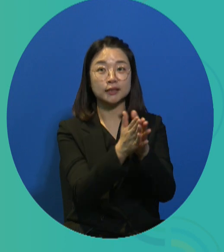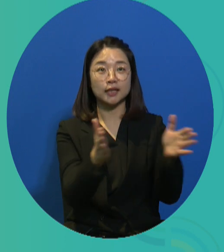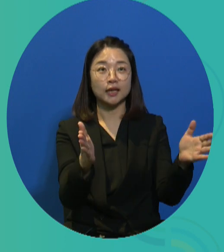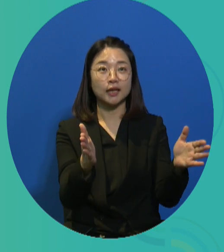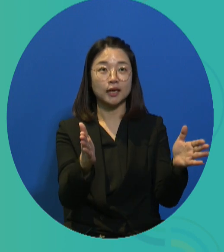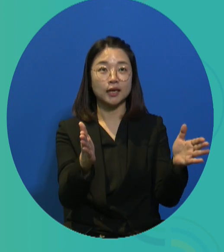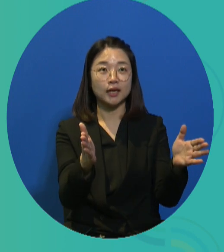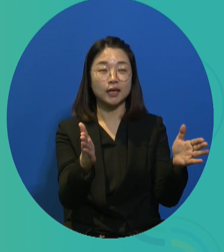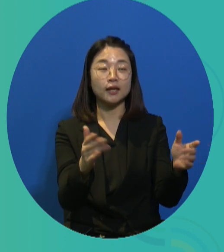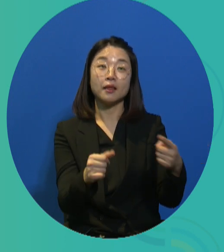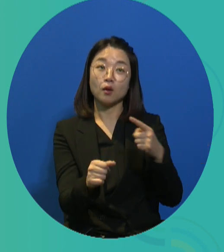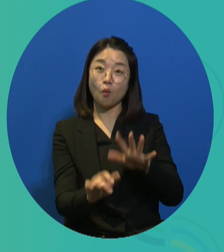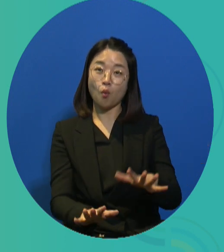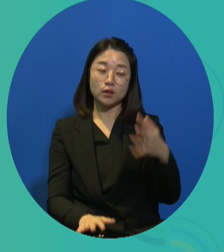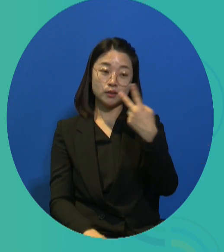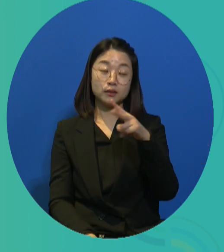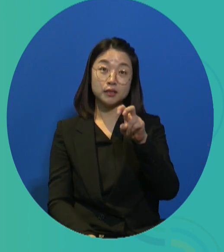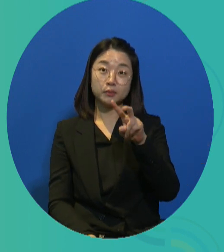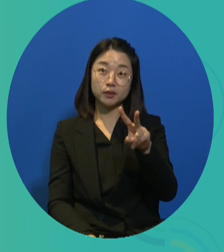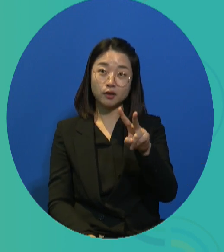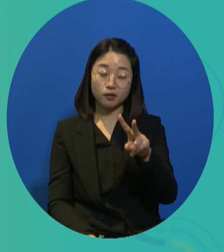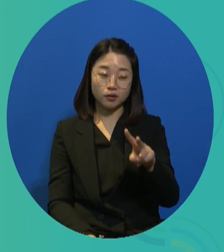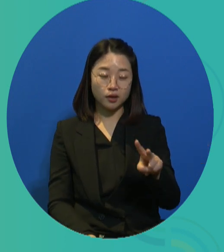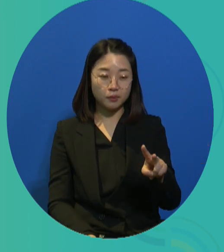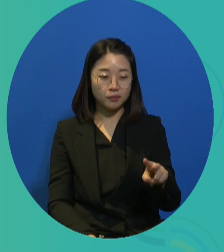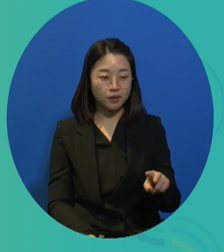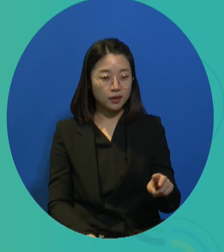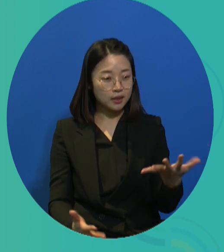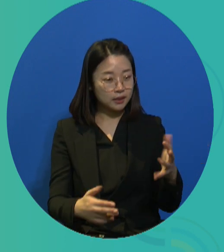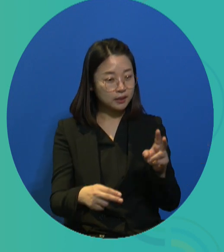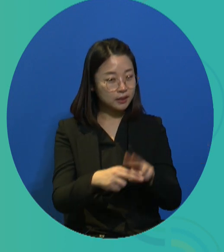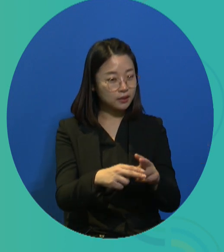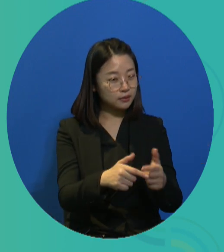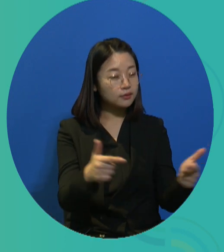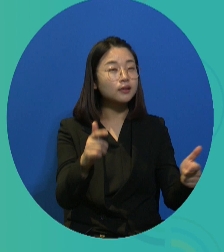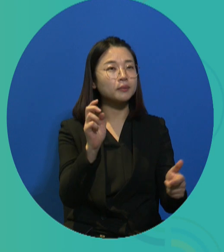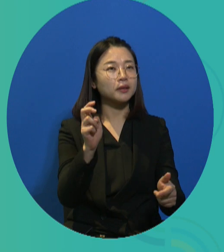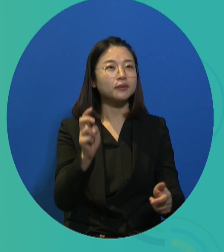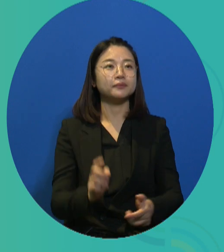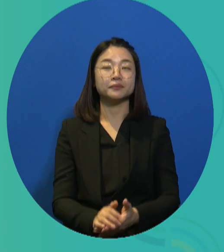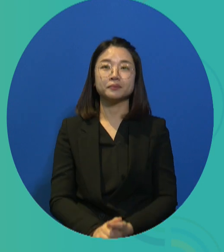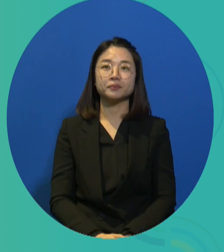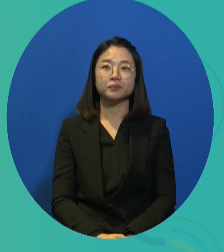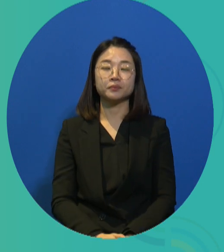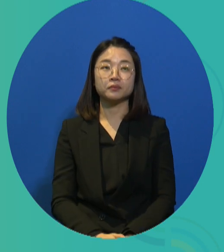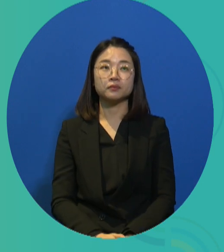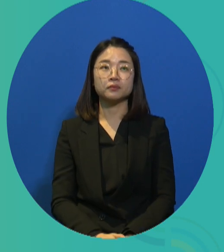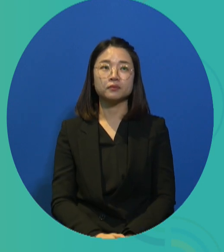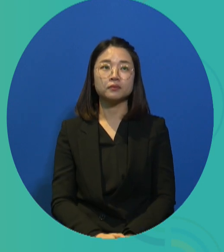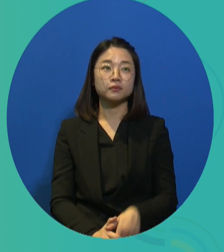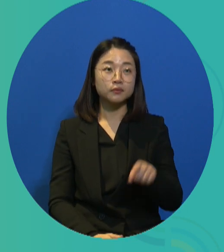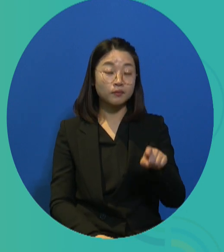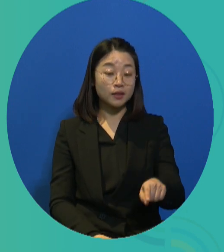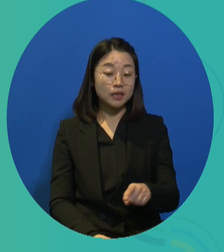2021 in Seoul and Gyeonggi province, and it's been rolling out to other provinces starting this year.